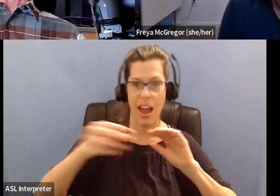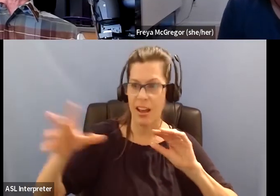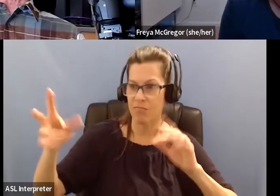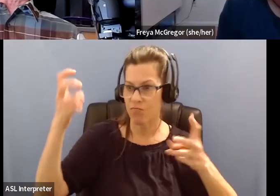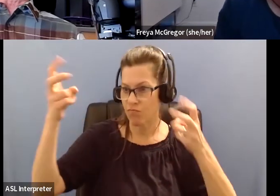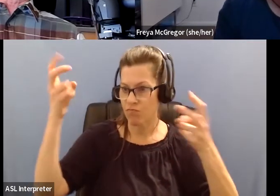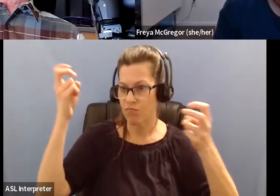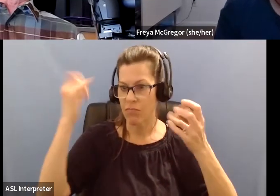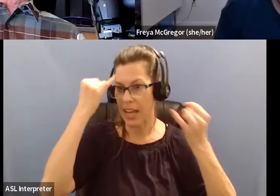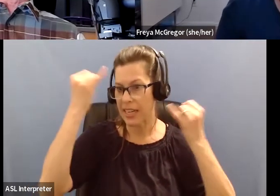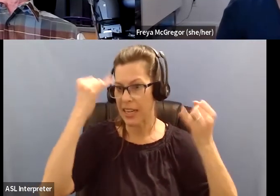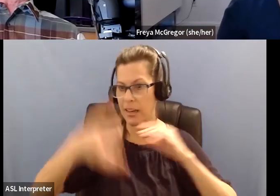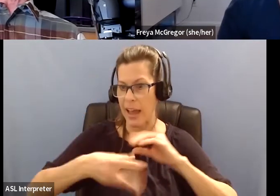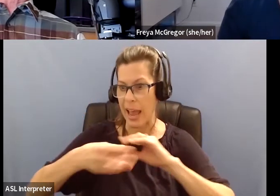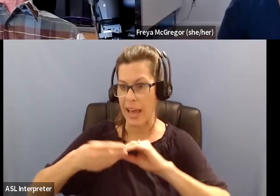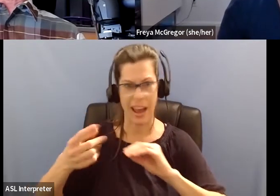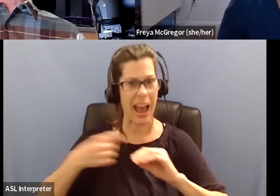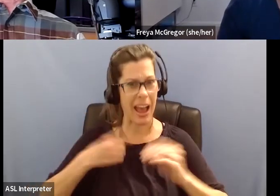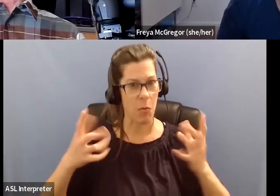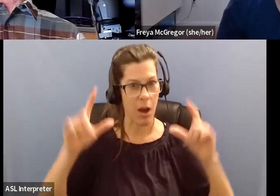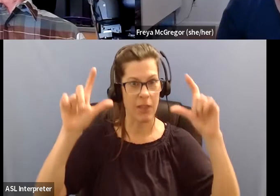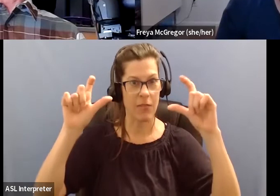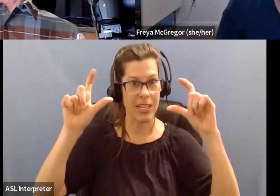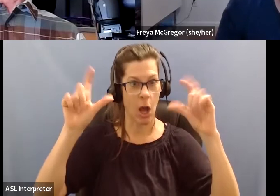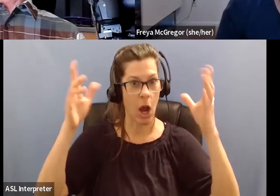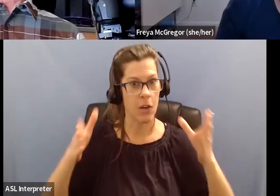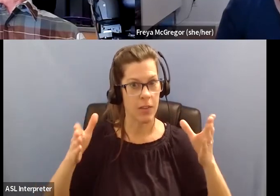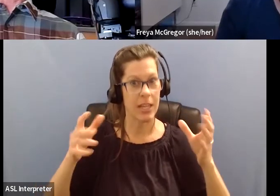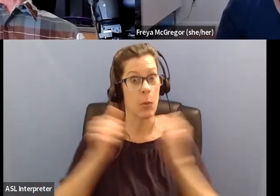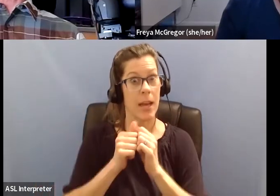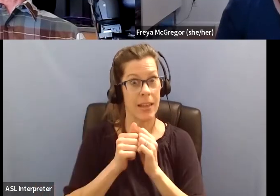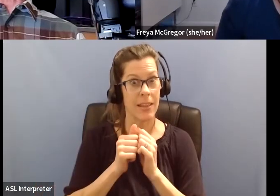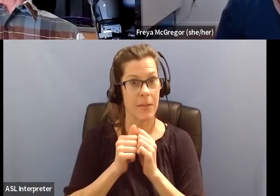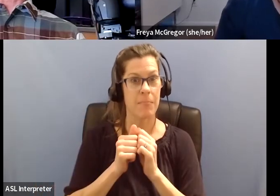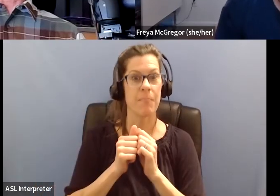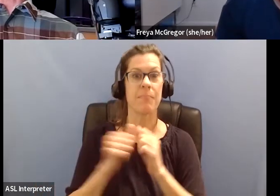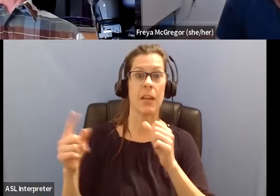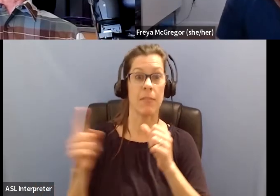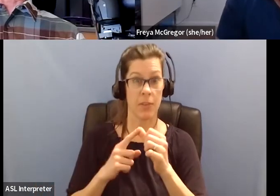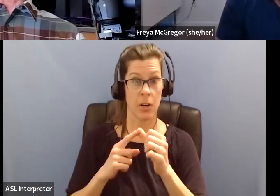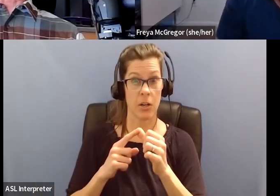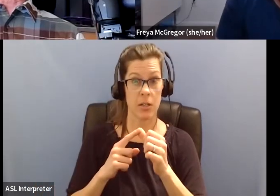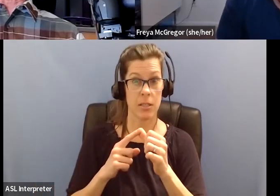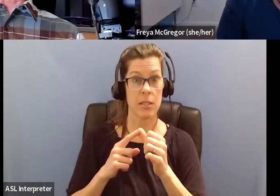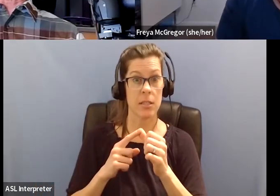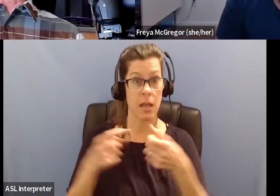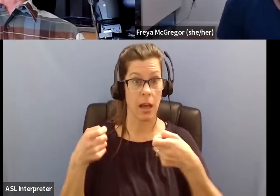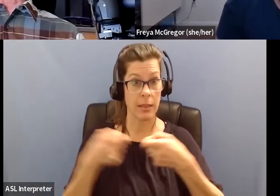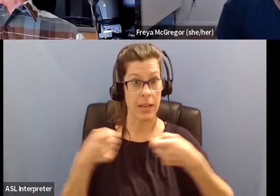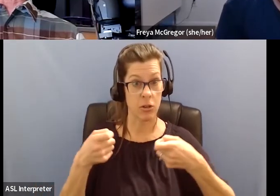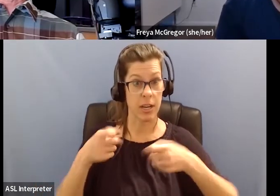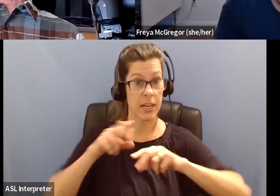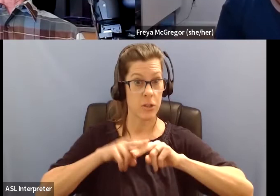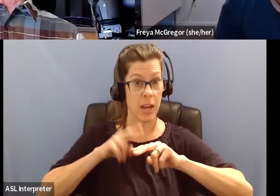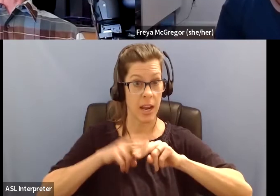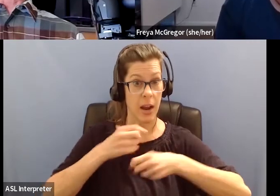photography as well. And so, I, on the first power chair, actually built two things. I built a